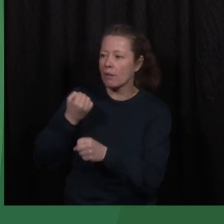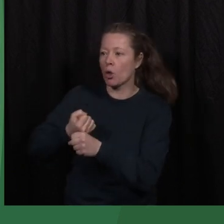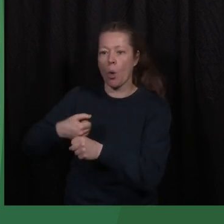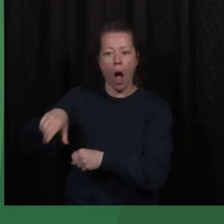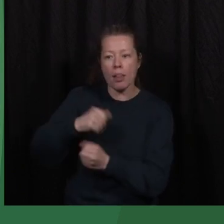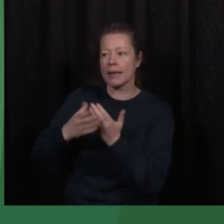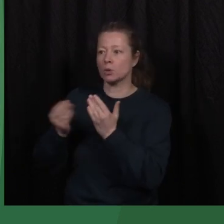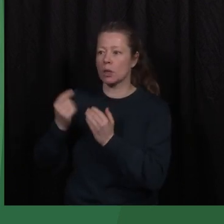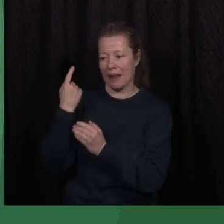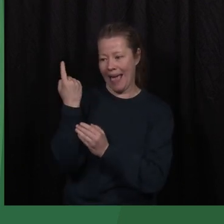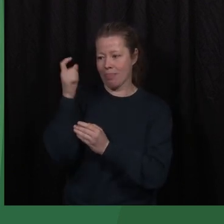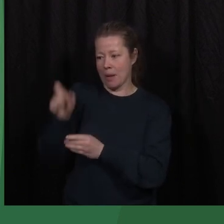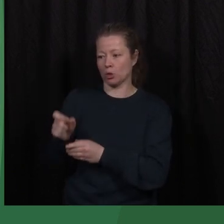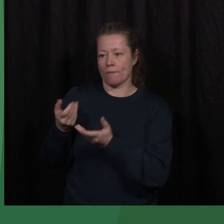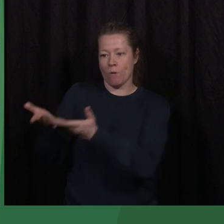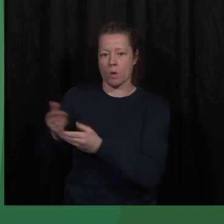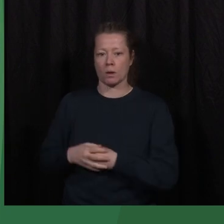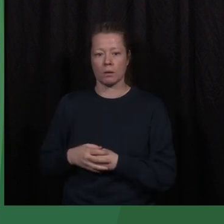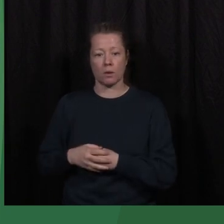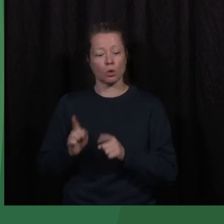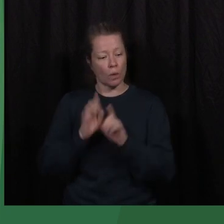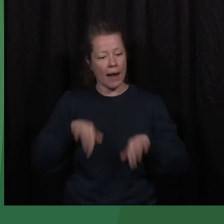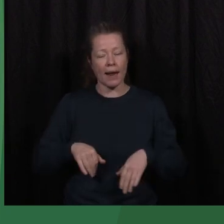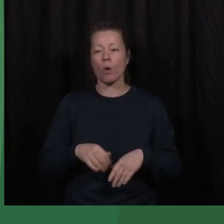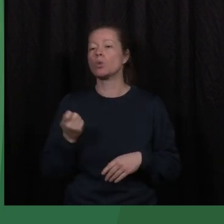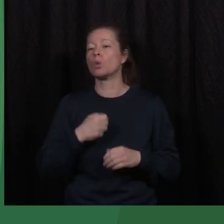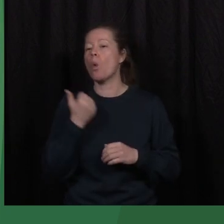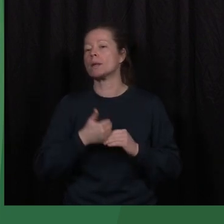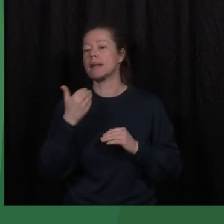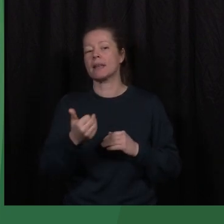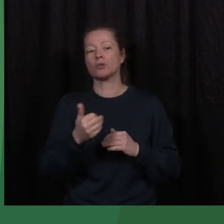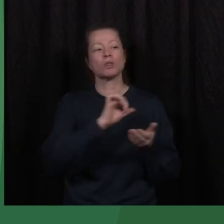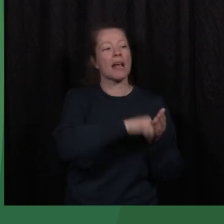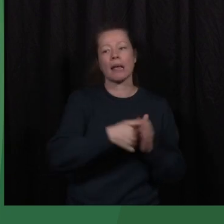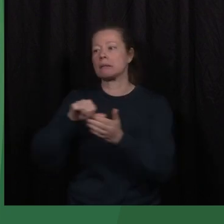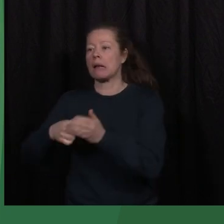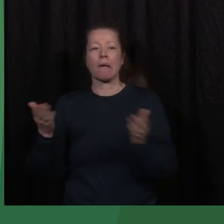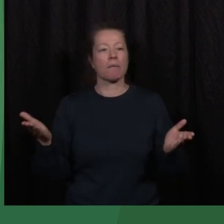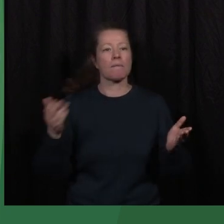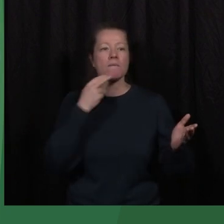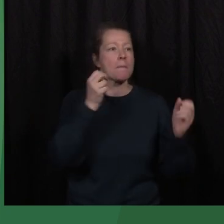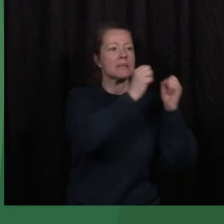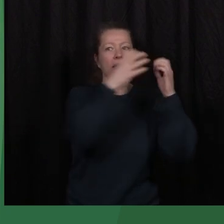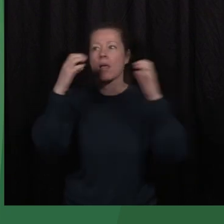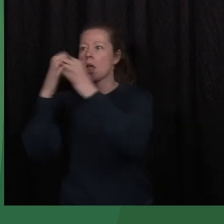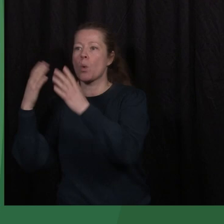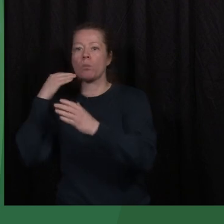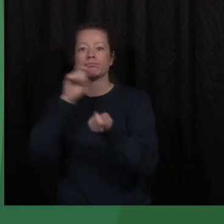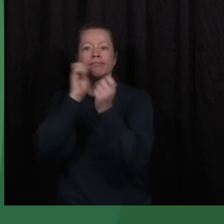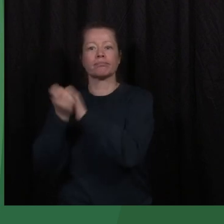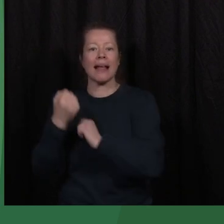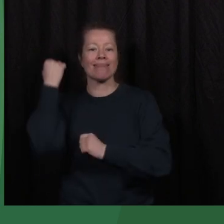And let's say we leave them, and we come back to check on them a few years later to see which of these scenarios ended up as a dictatorship.